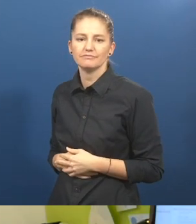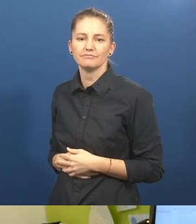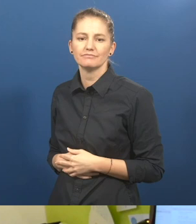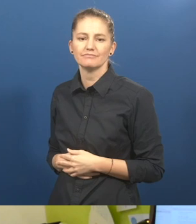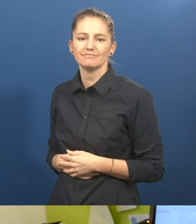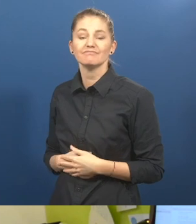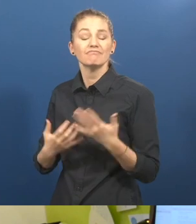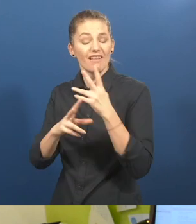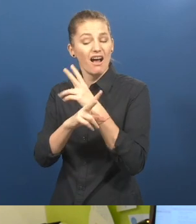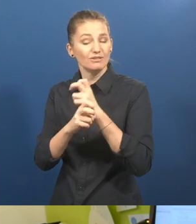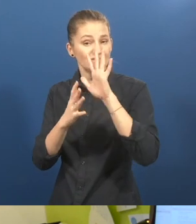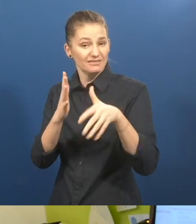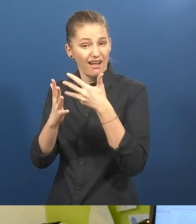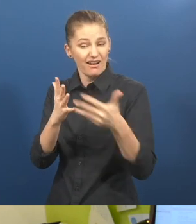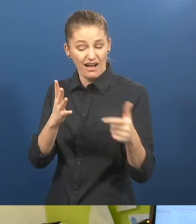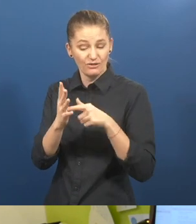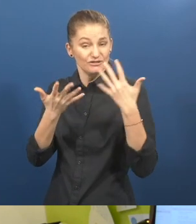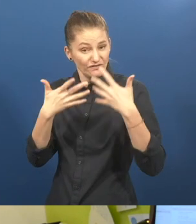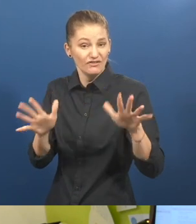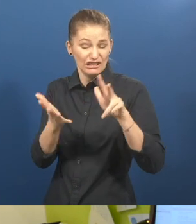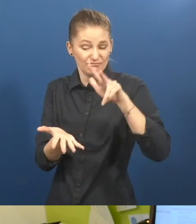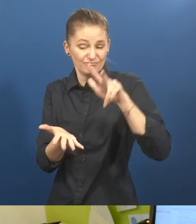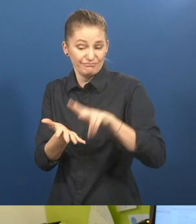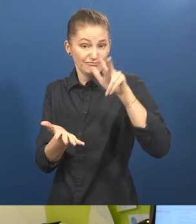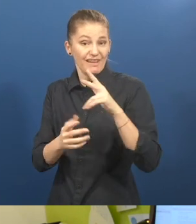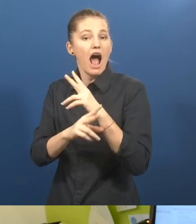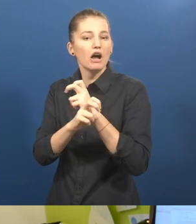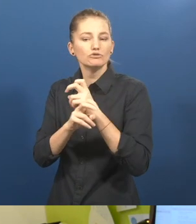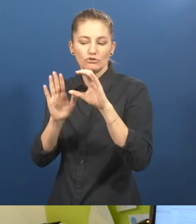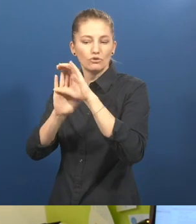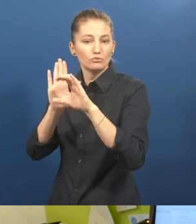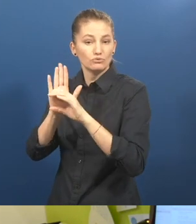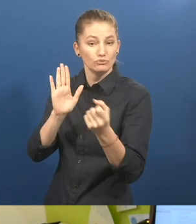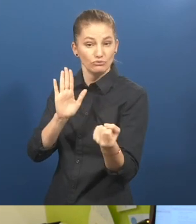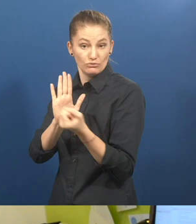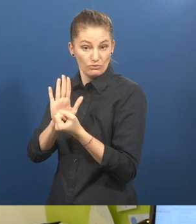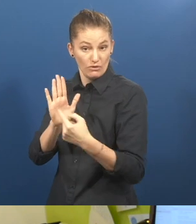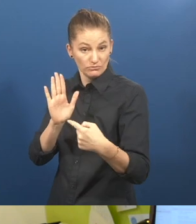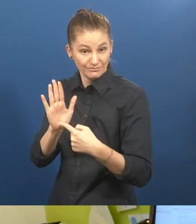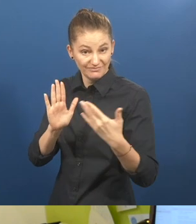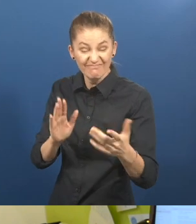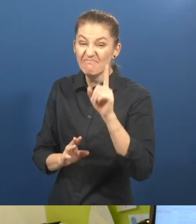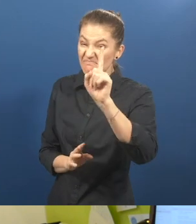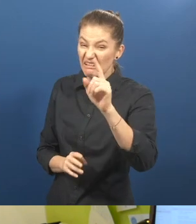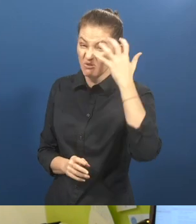sign language is part of the Austrian constitution. And even the government sometimes forgets about this fact.